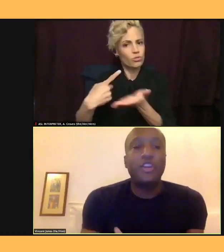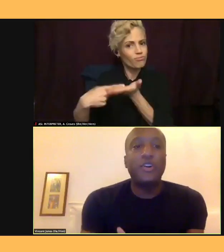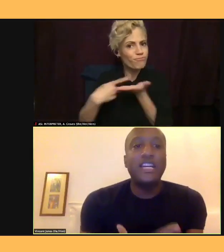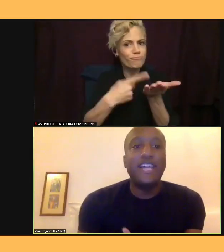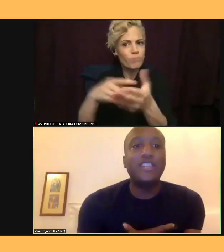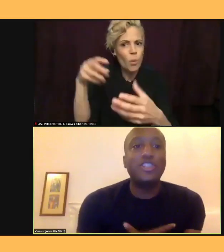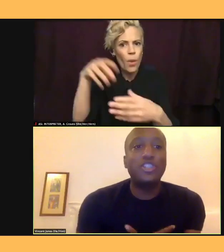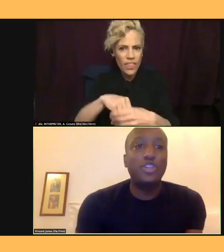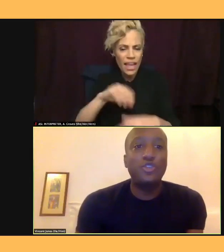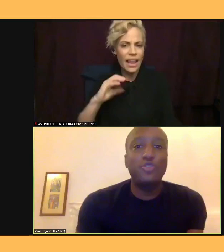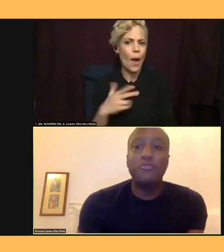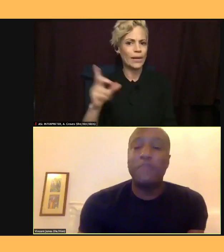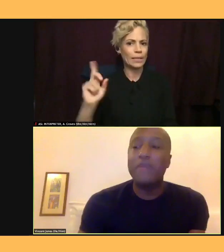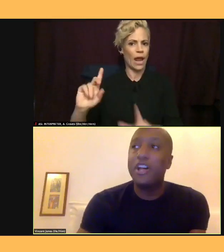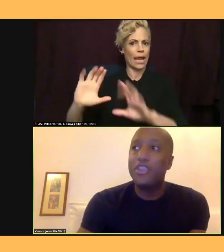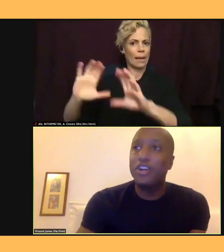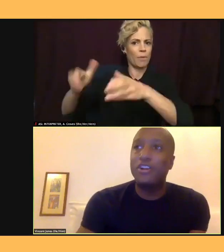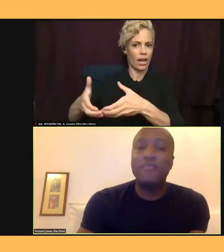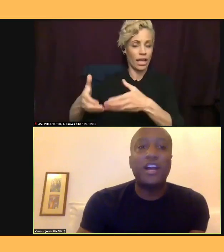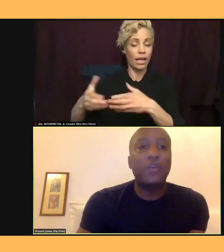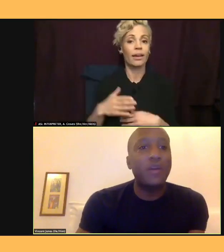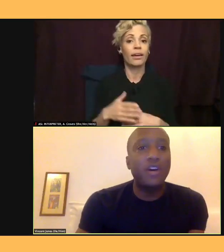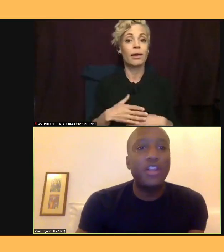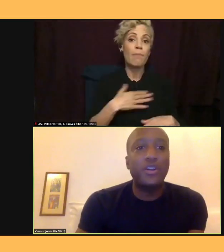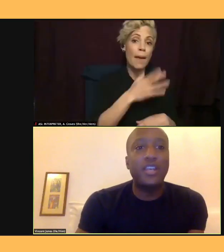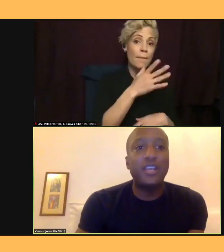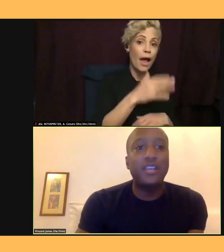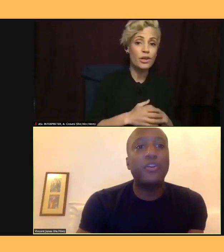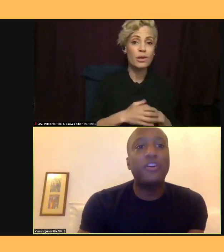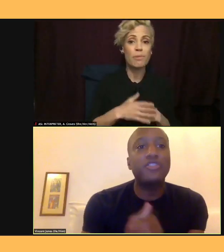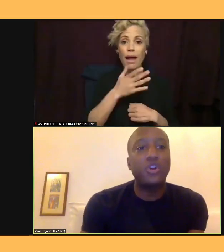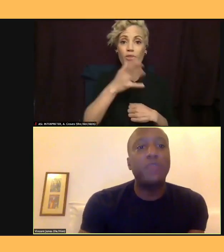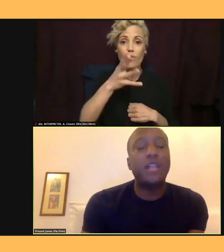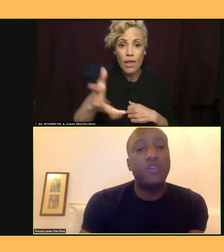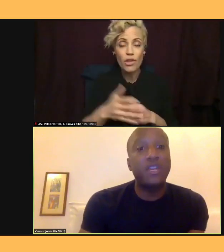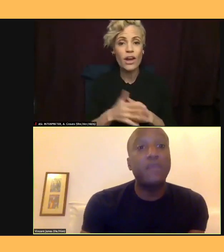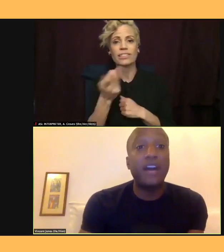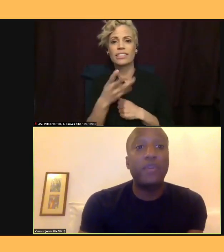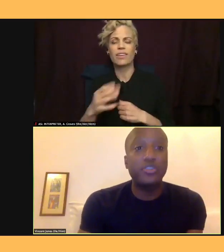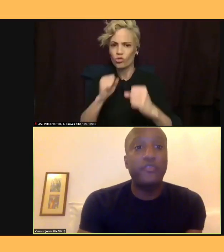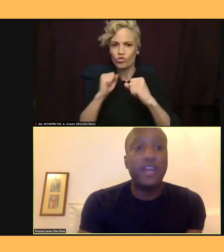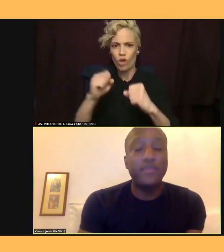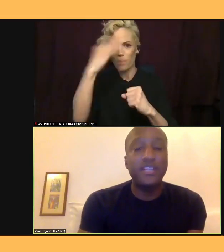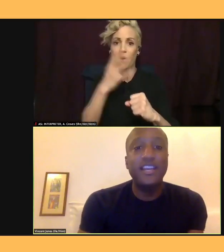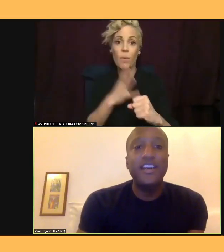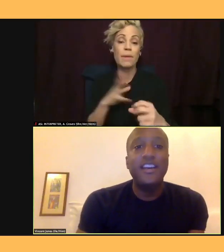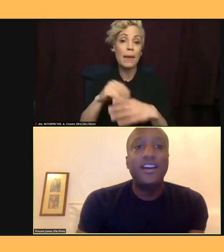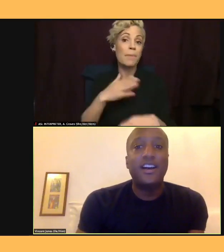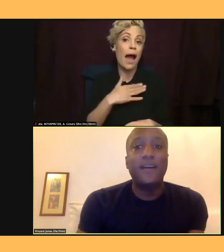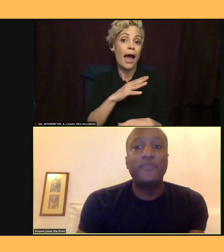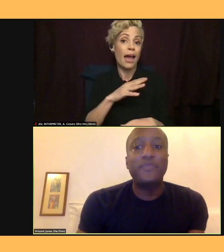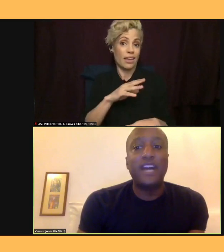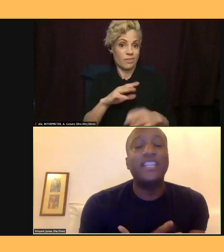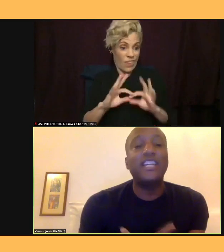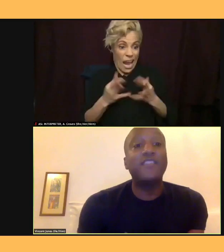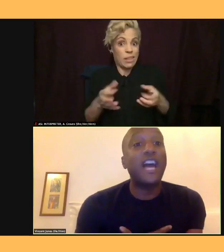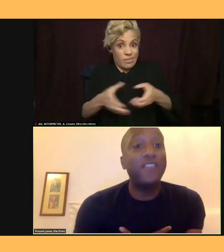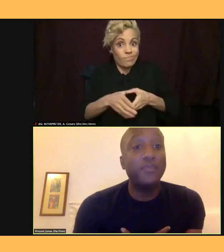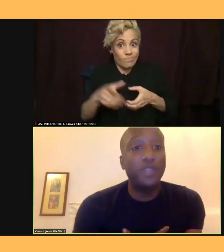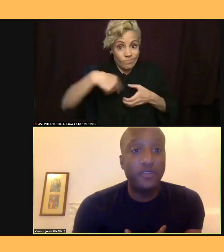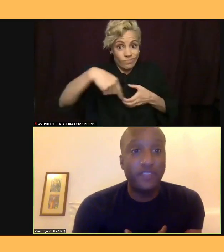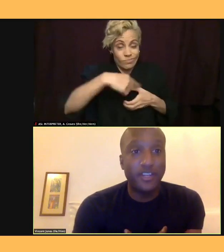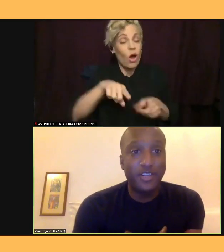to my mother, my grandmother, and number of strong Black women in my personal family, I think of Kathy Blumenfield,